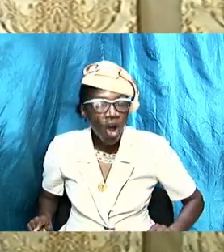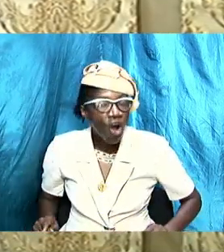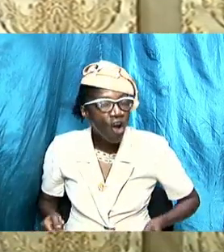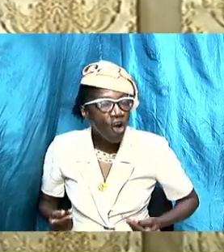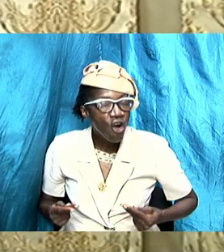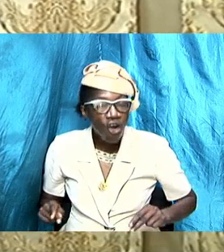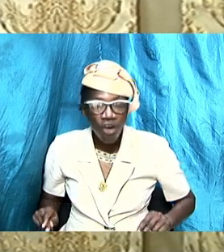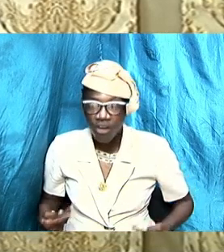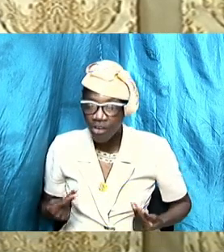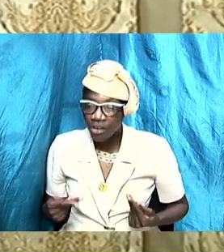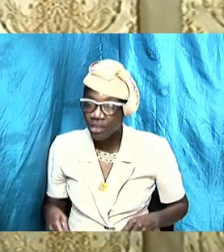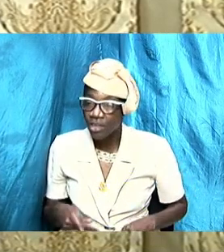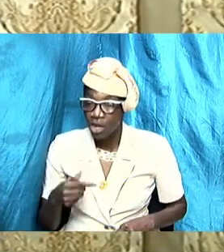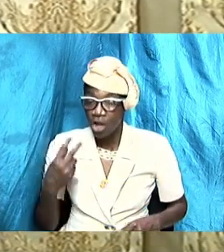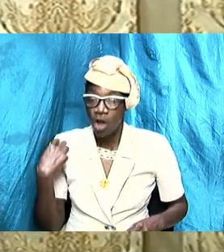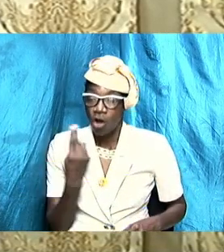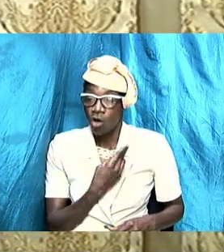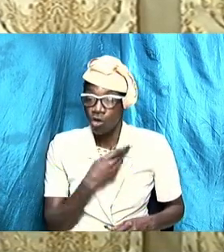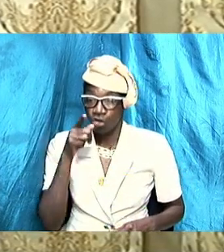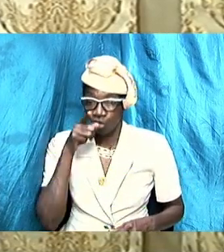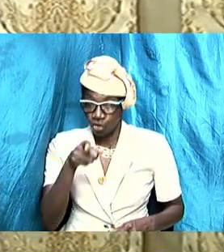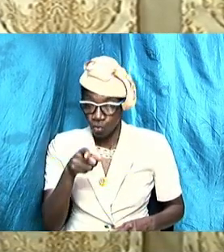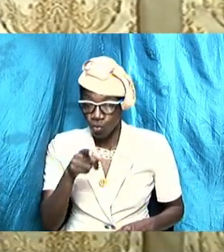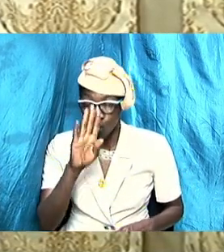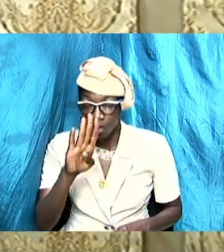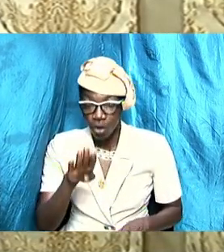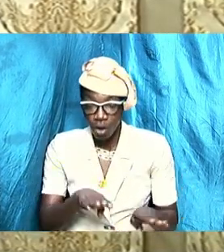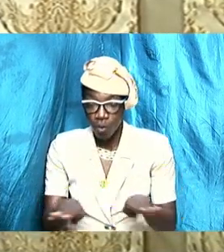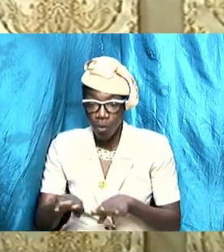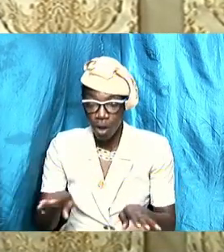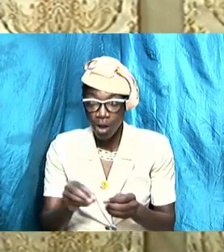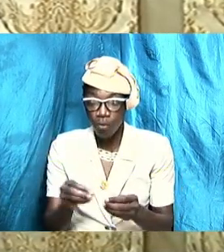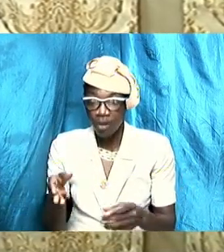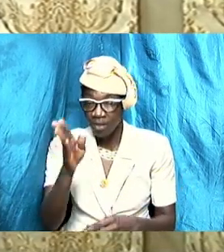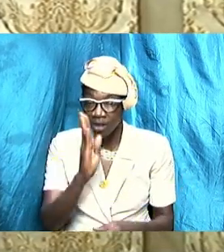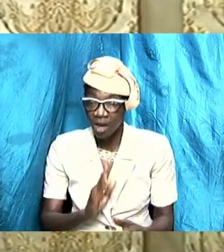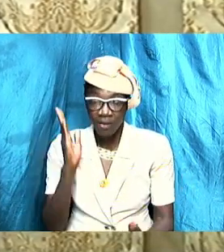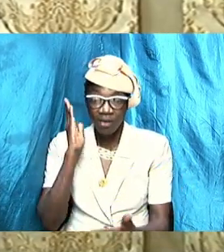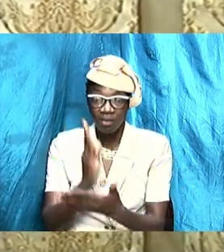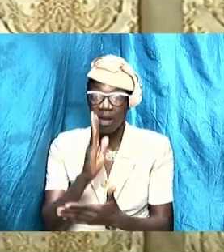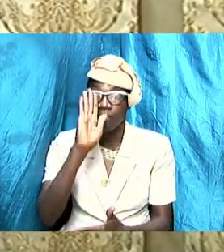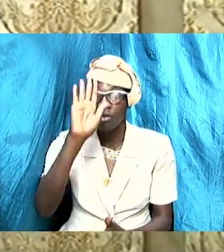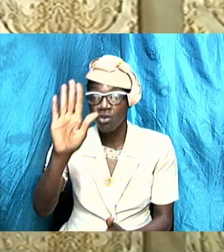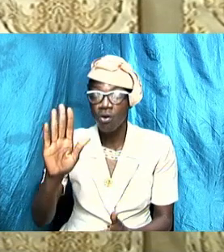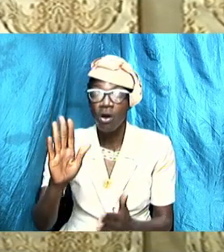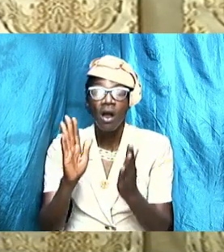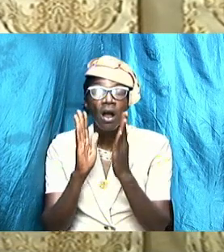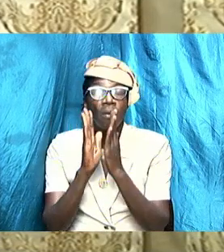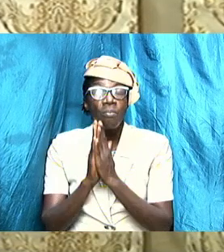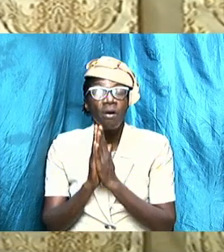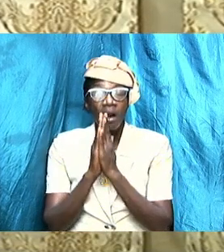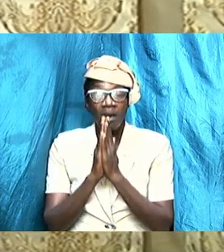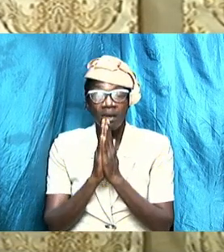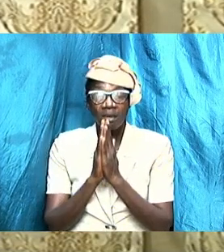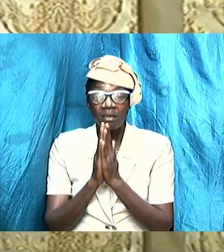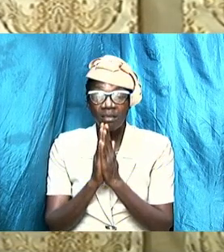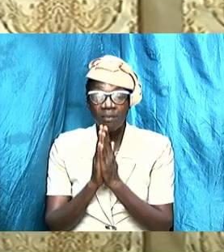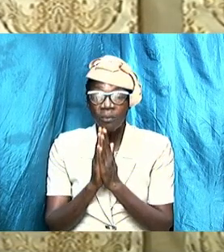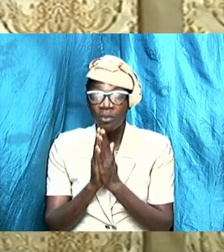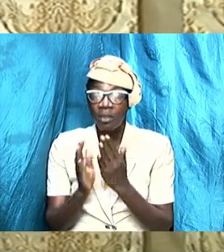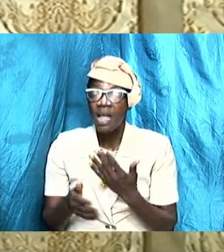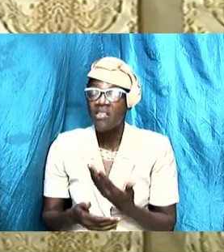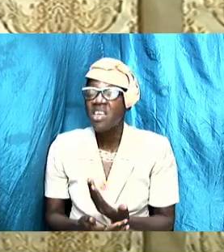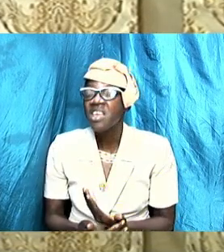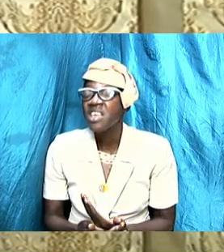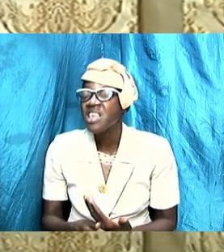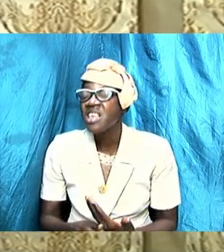you. It will affect your walk with God. It will hinder your prayers. Yes, we have gone through these things already. And the easiest